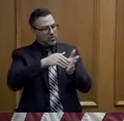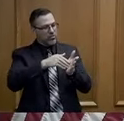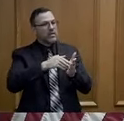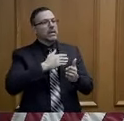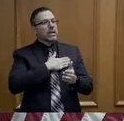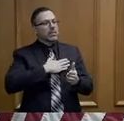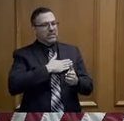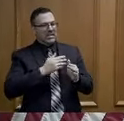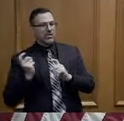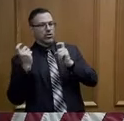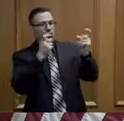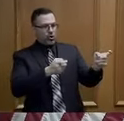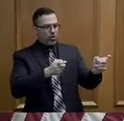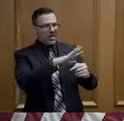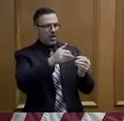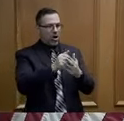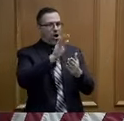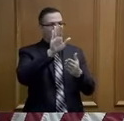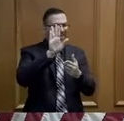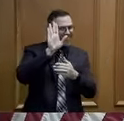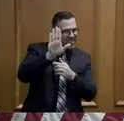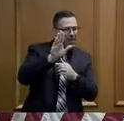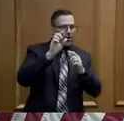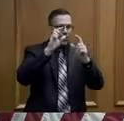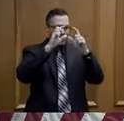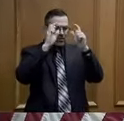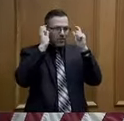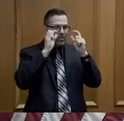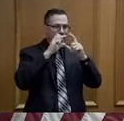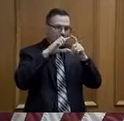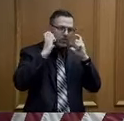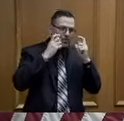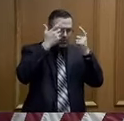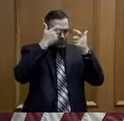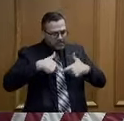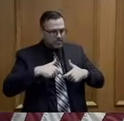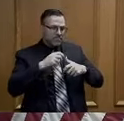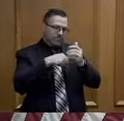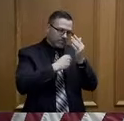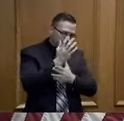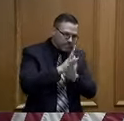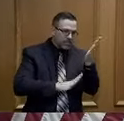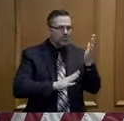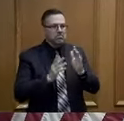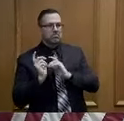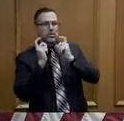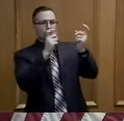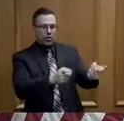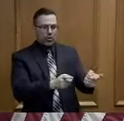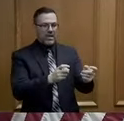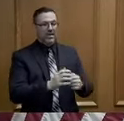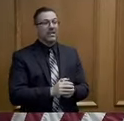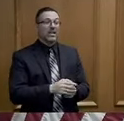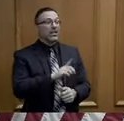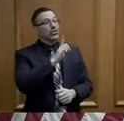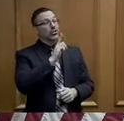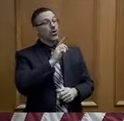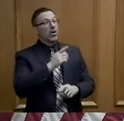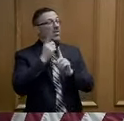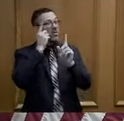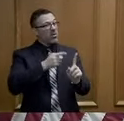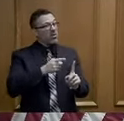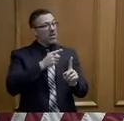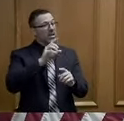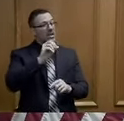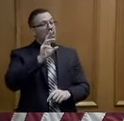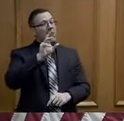Guard armory. That executive order goes into place until April 13th. So in effect, what we're doing is closing down outpatient